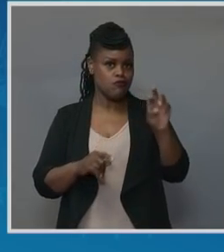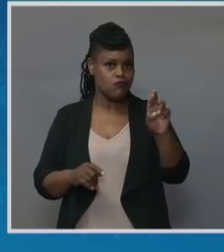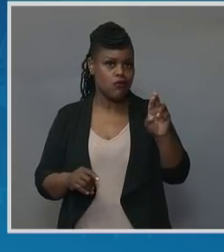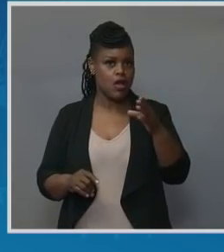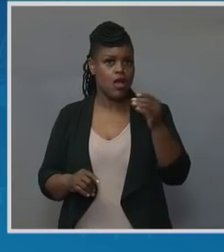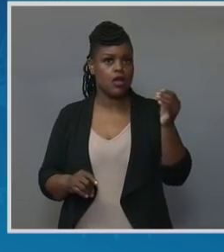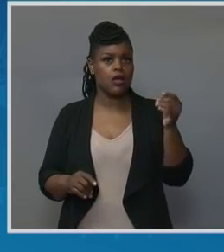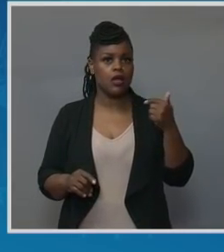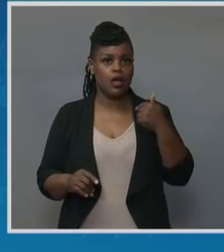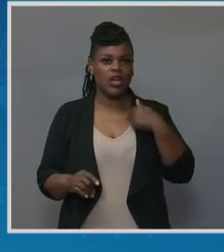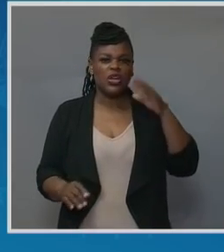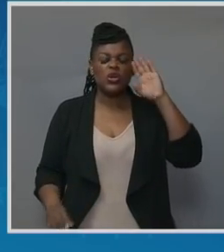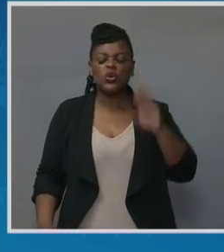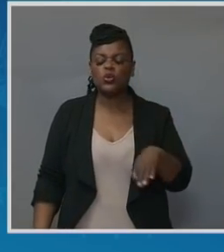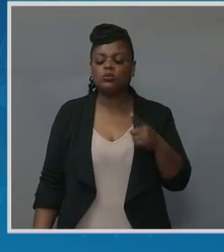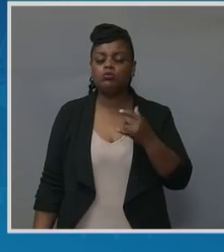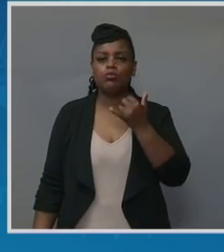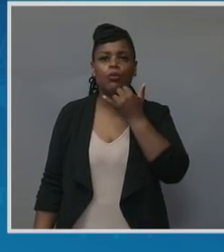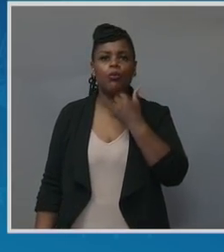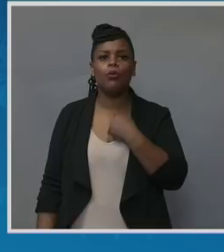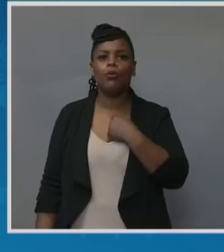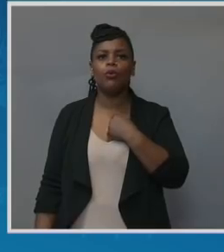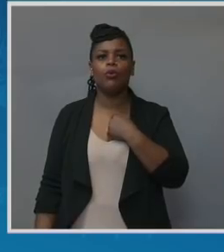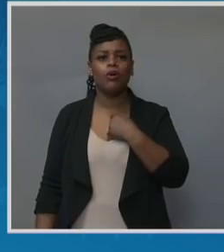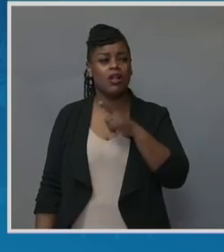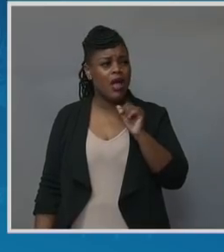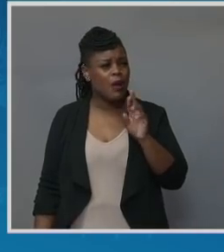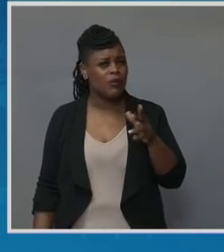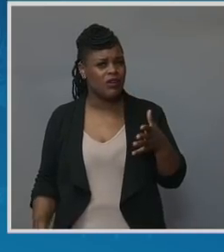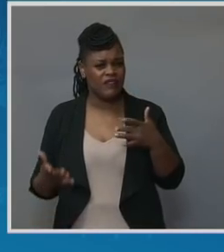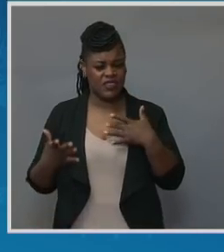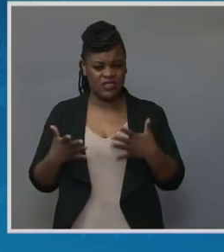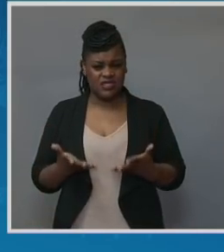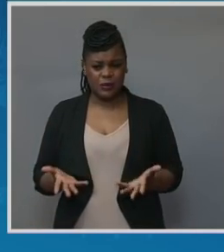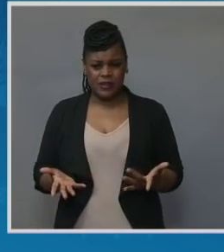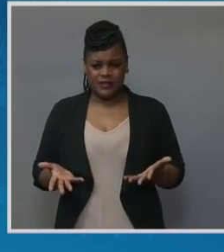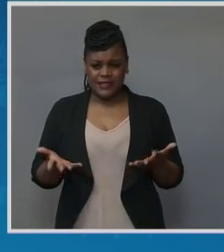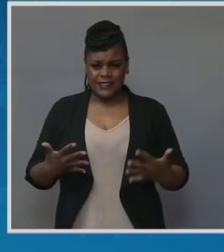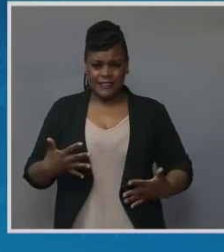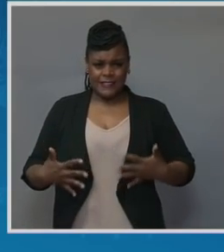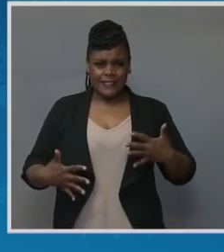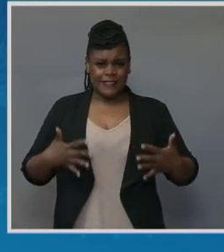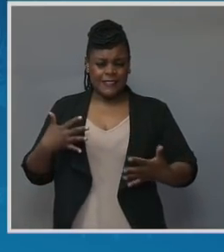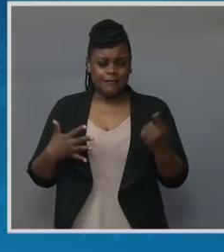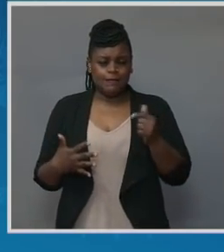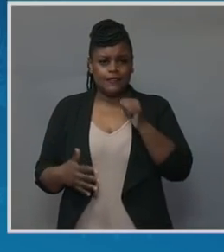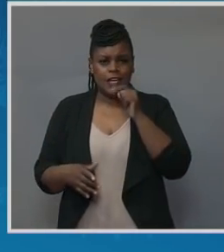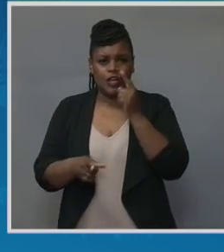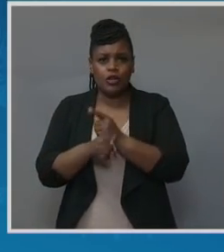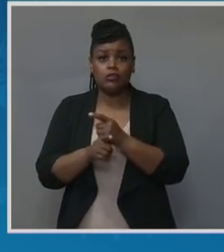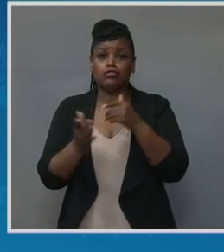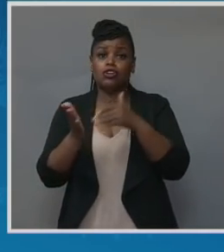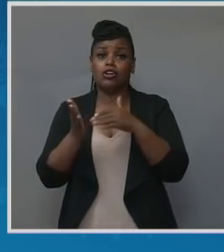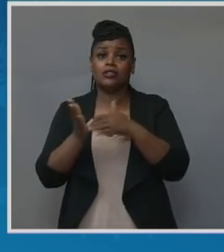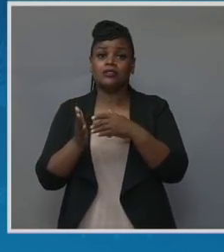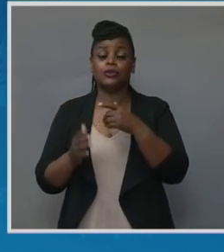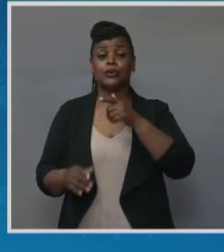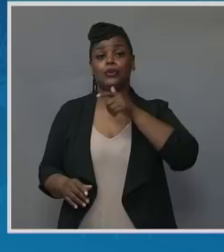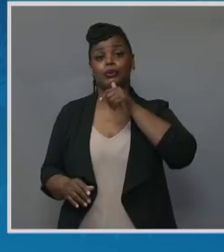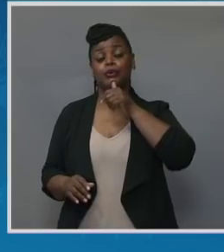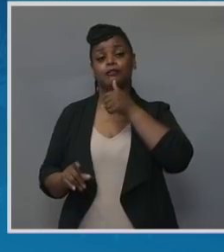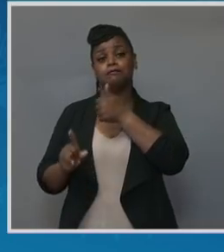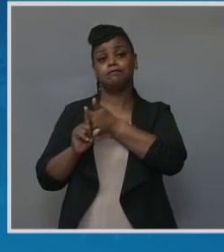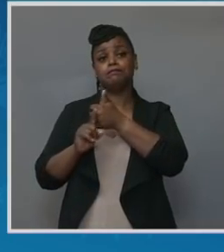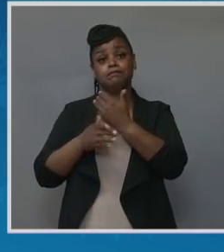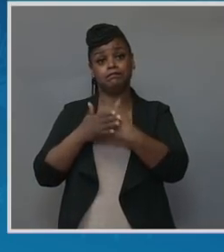something was wrong. I wasn't in labor, but something just was off. The doctor that delivered my stillborn son was the doctor who was on call